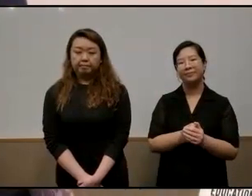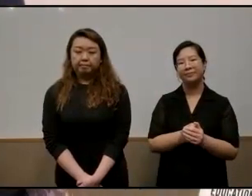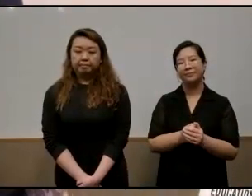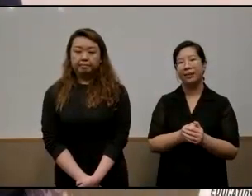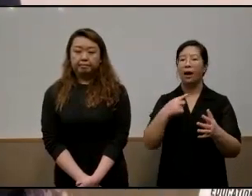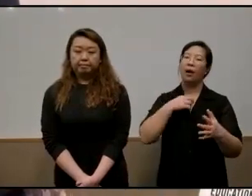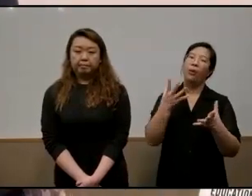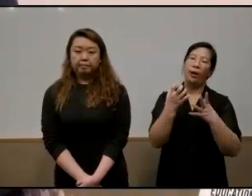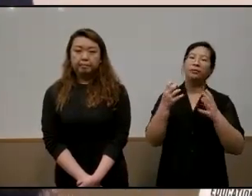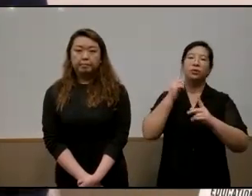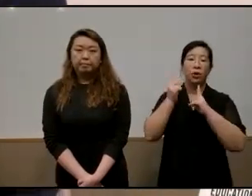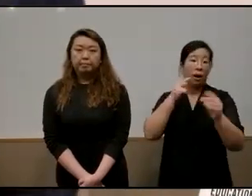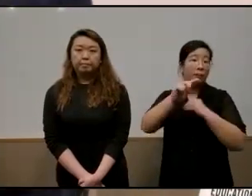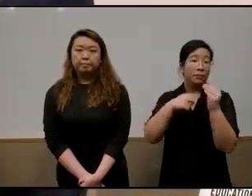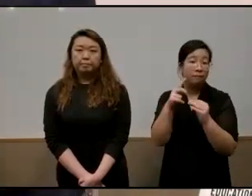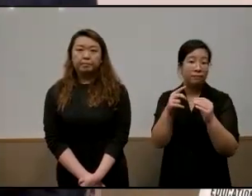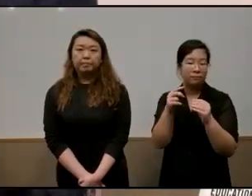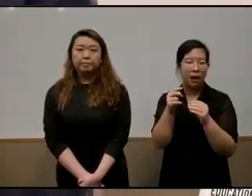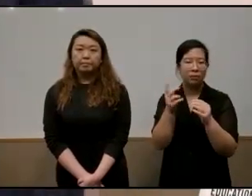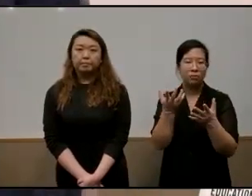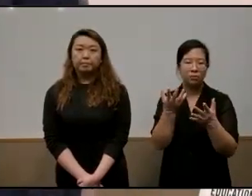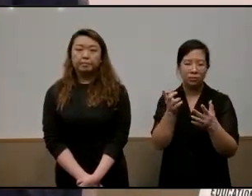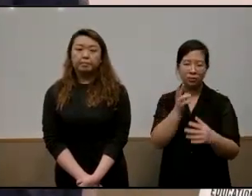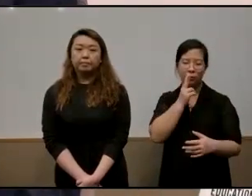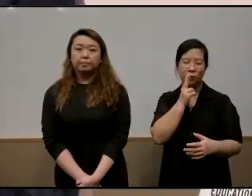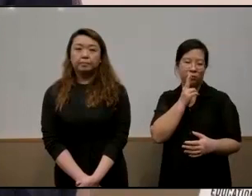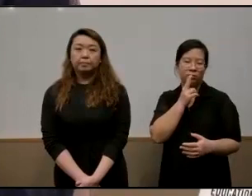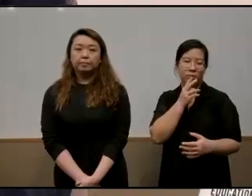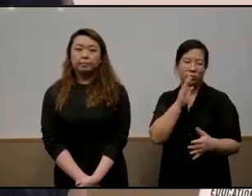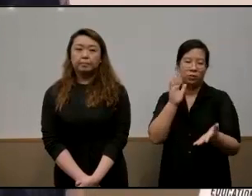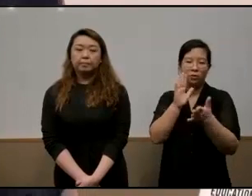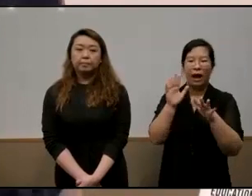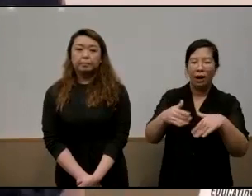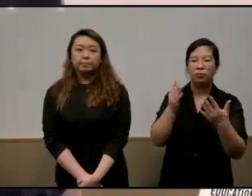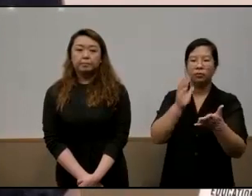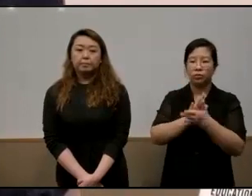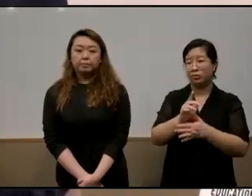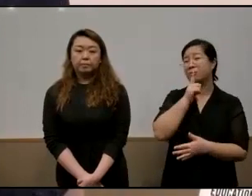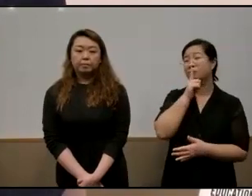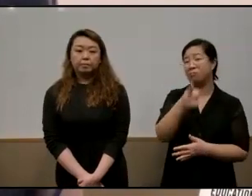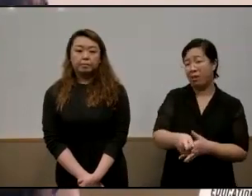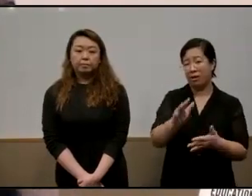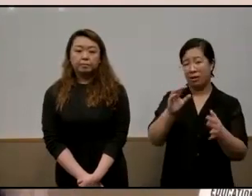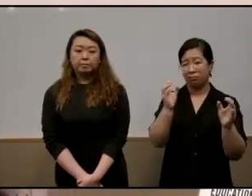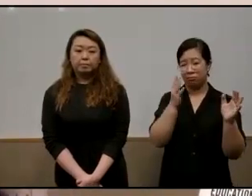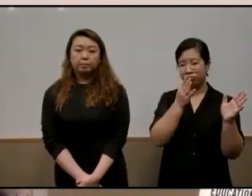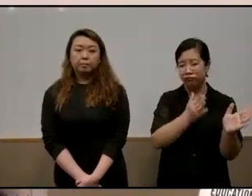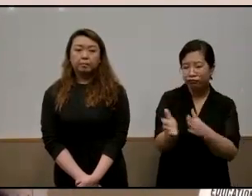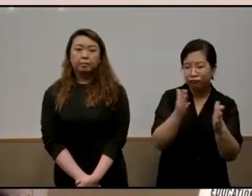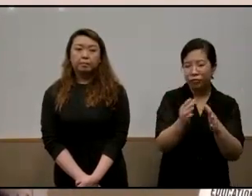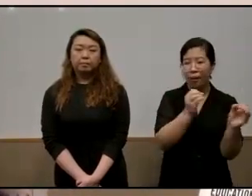i wanted to talk about the realities in which uh schools are operating in and the first reality is the